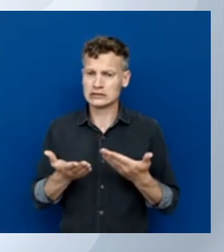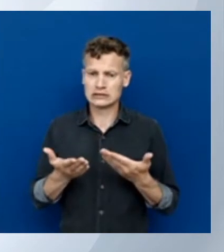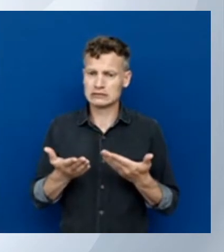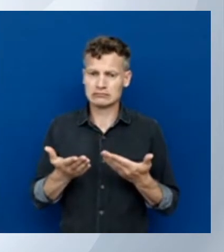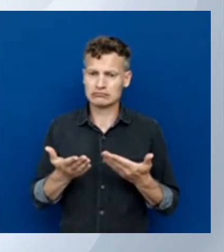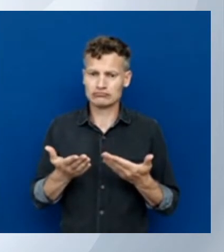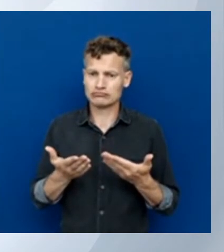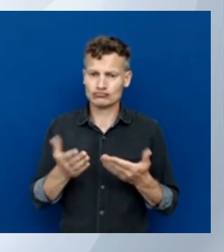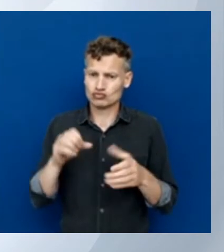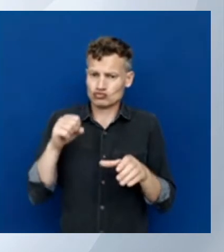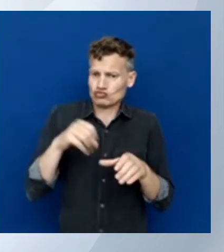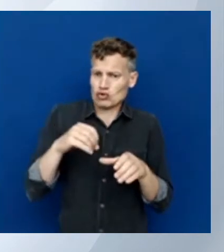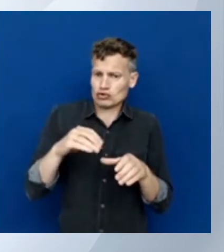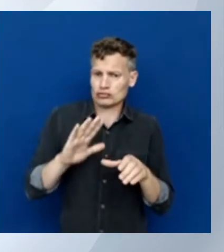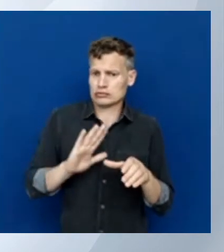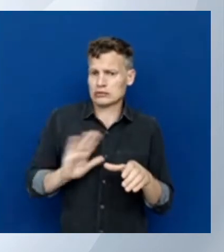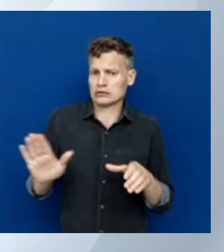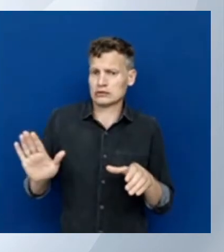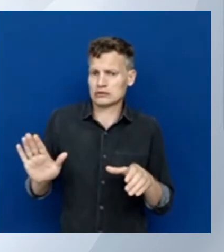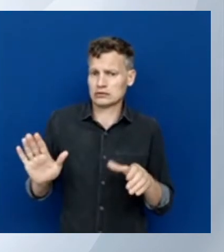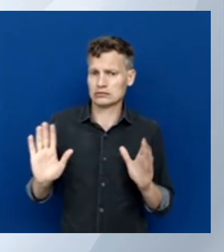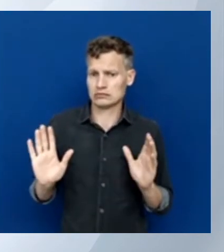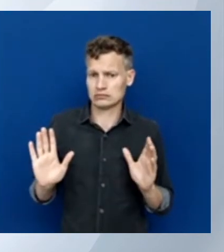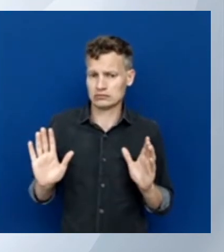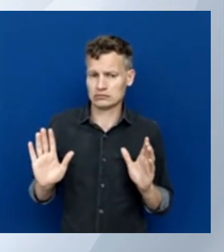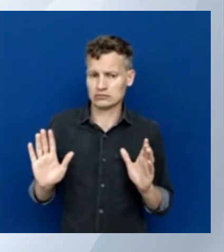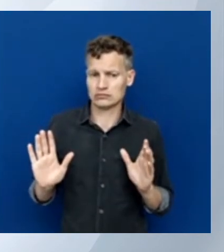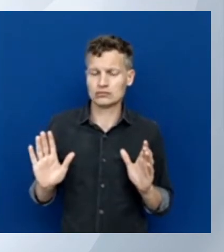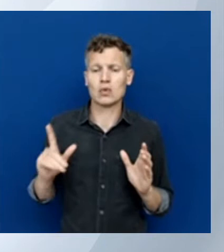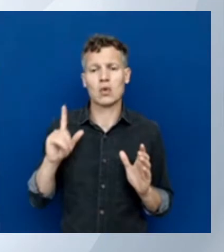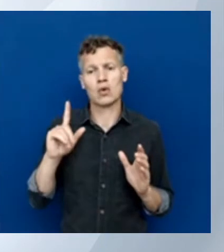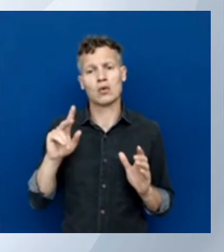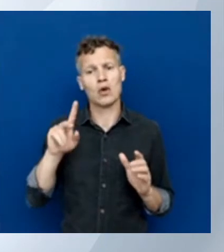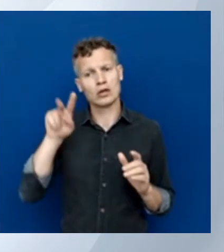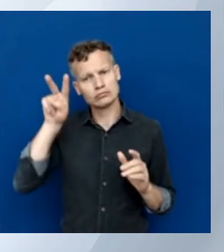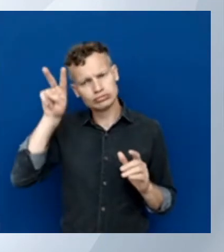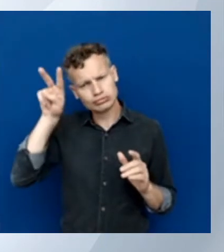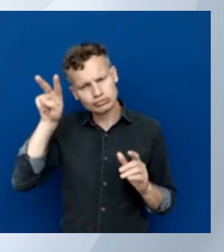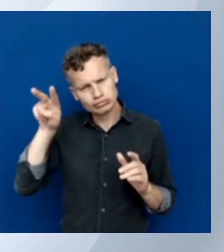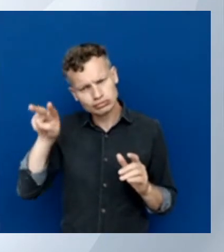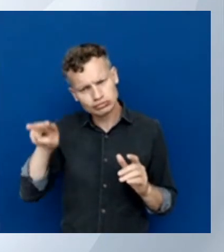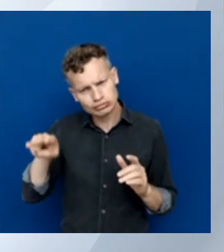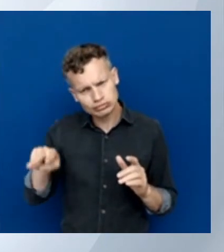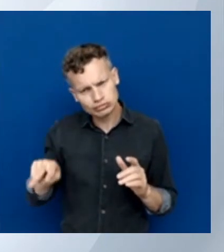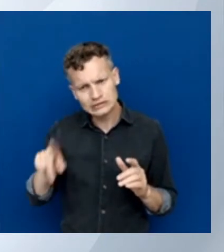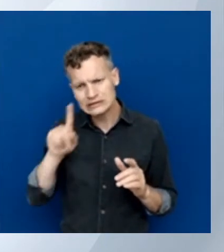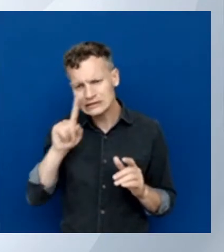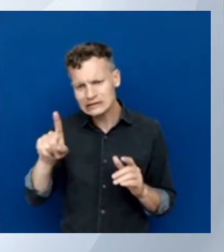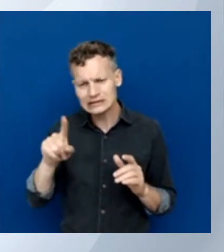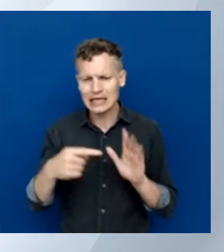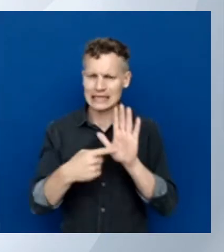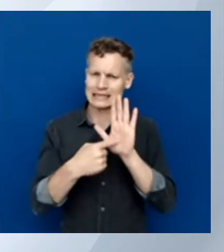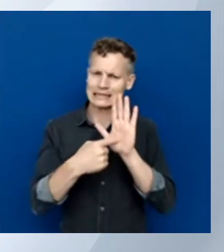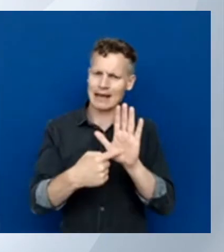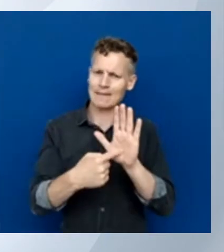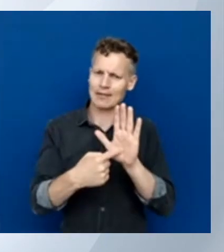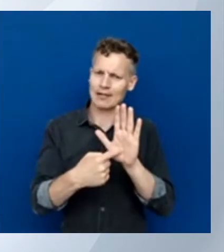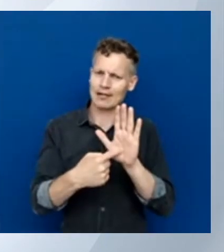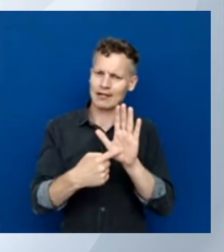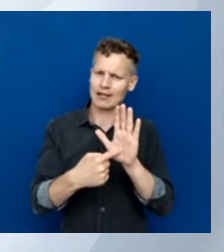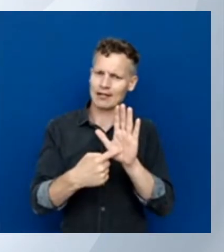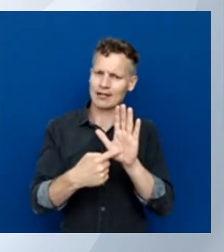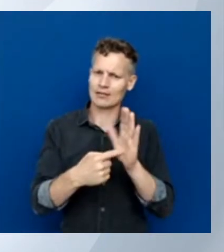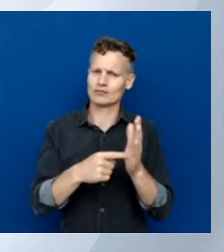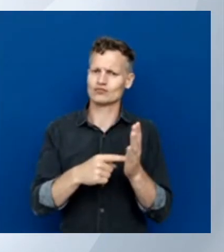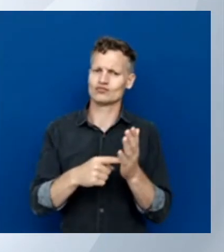get examples again. Great. So let's use one of the examples to create our storage account. So